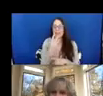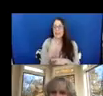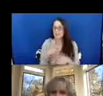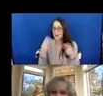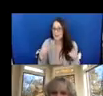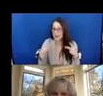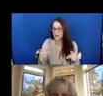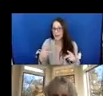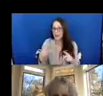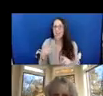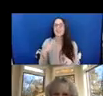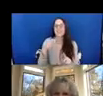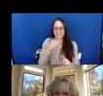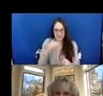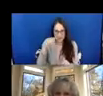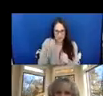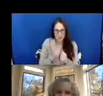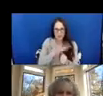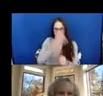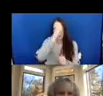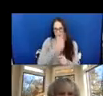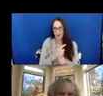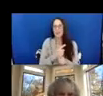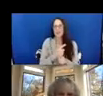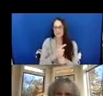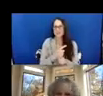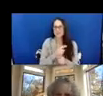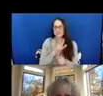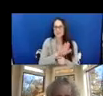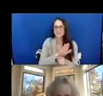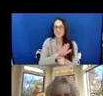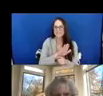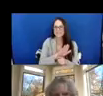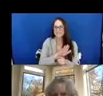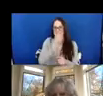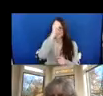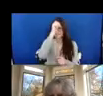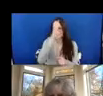home with her brother and her, uh, or her male kin.